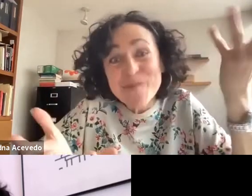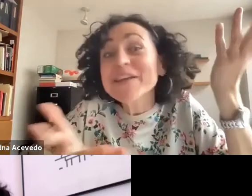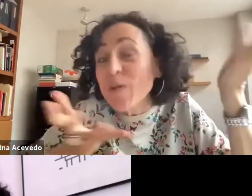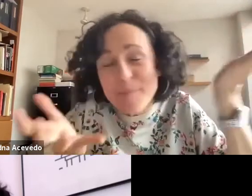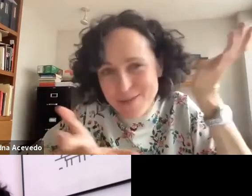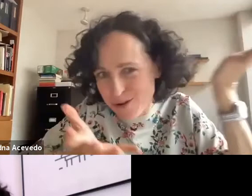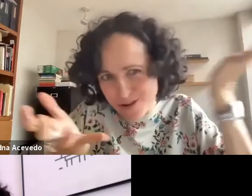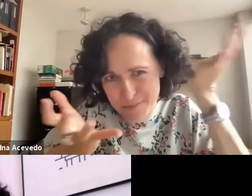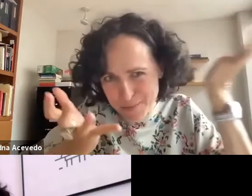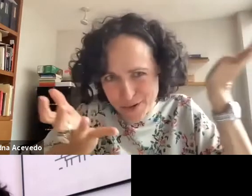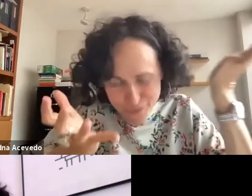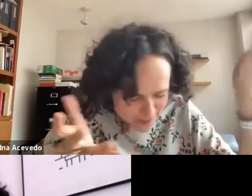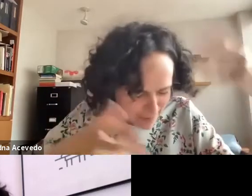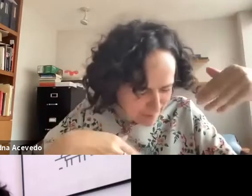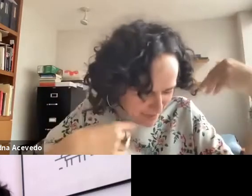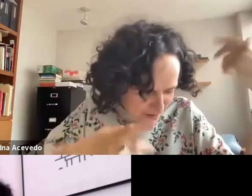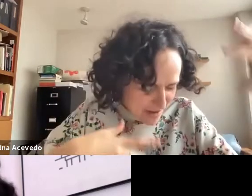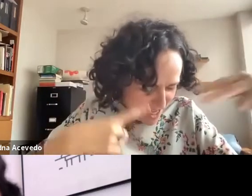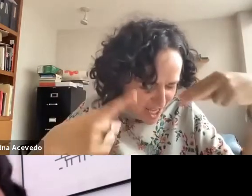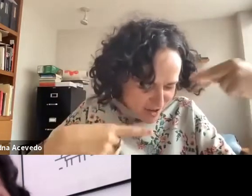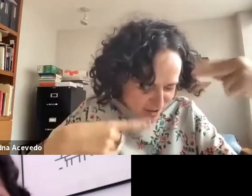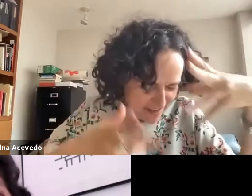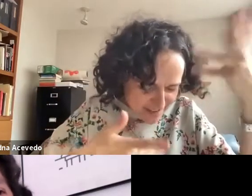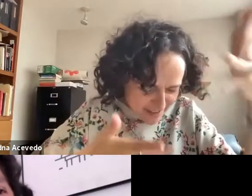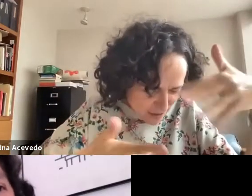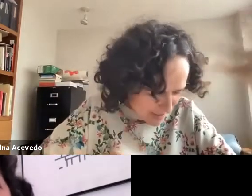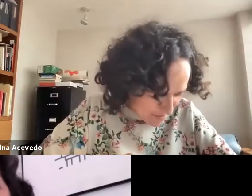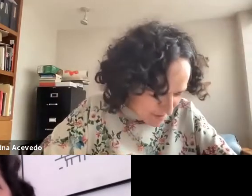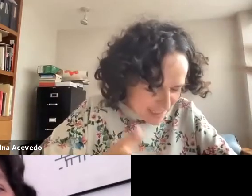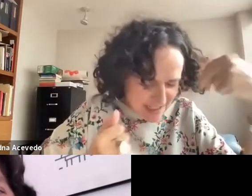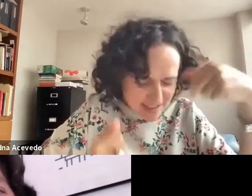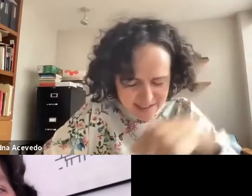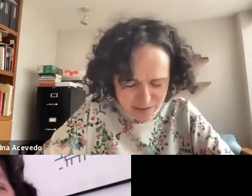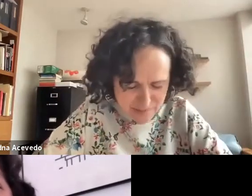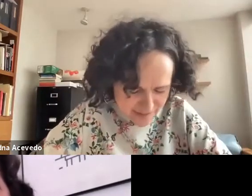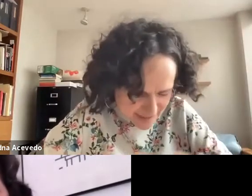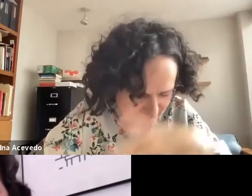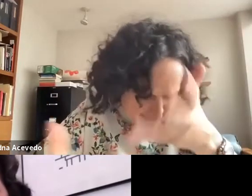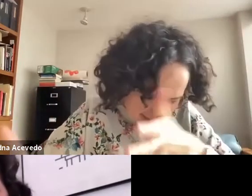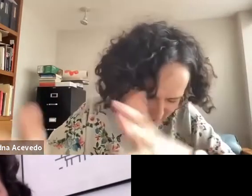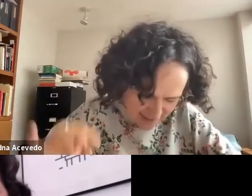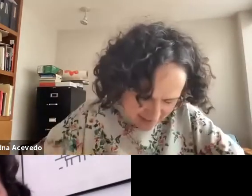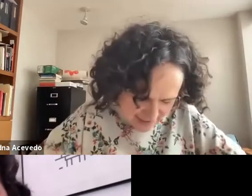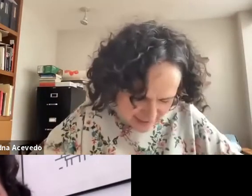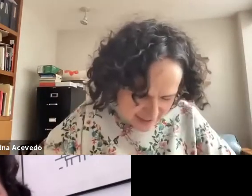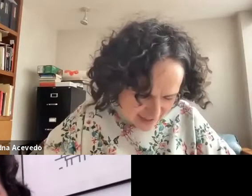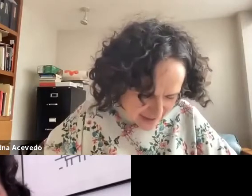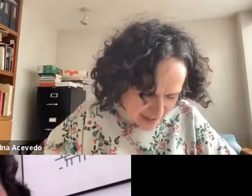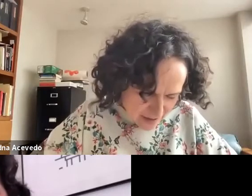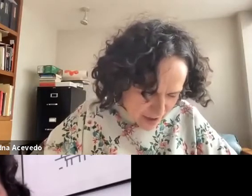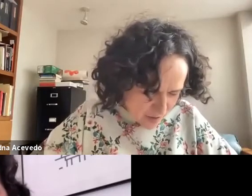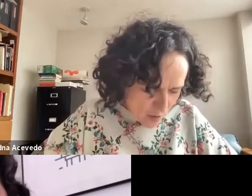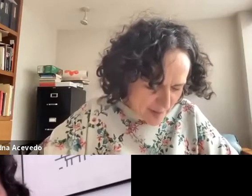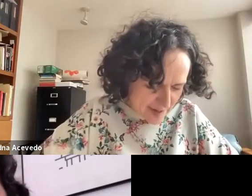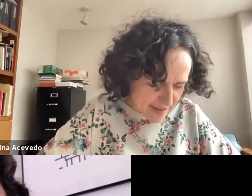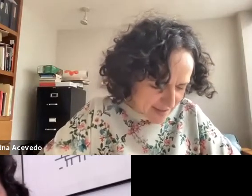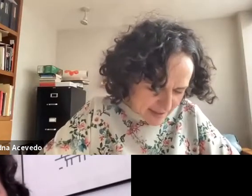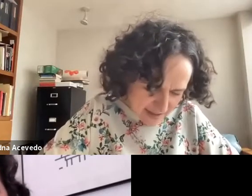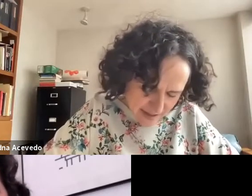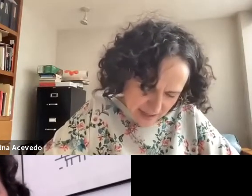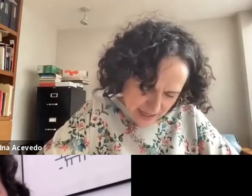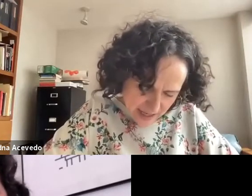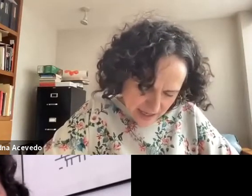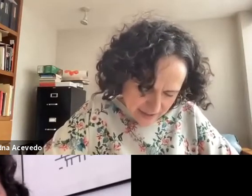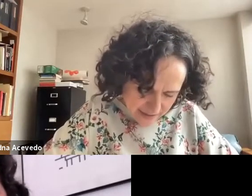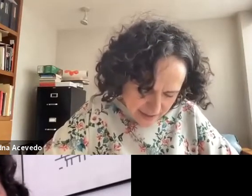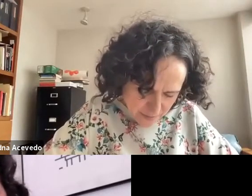Talking about a phobia. I don't know if you know a little bit more about it. But if